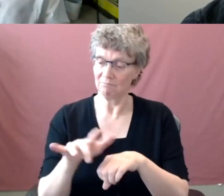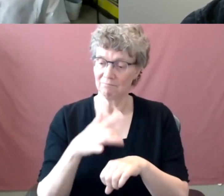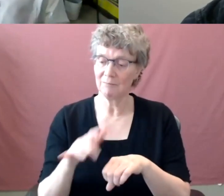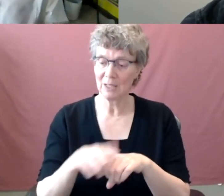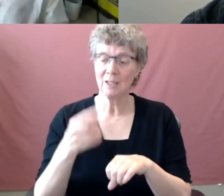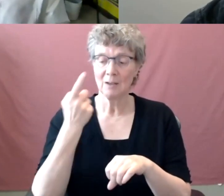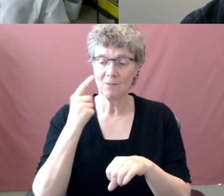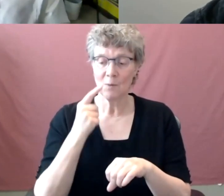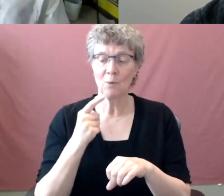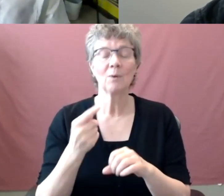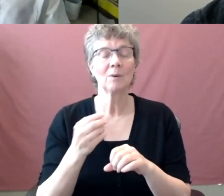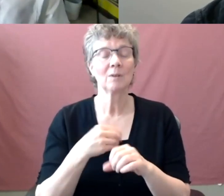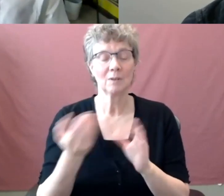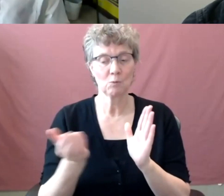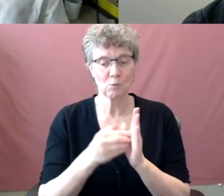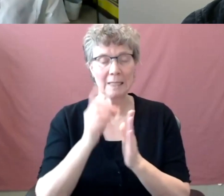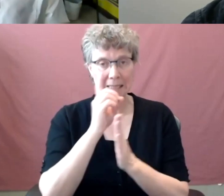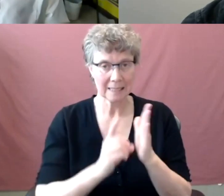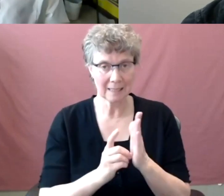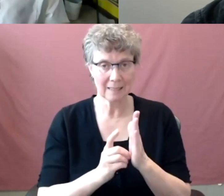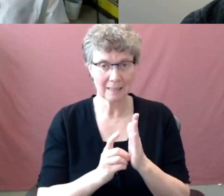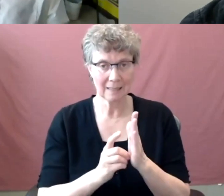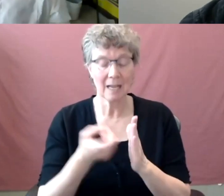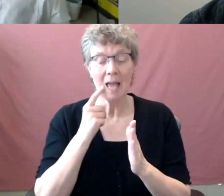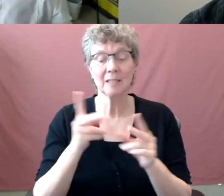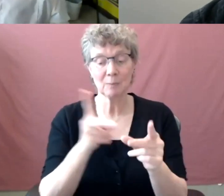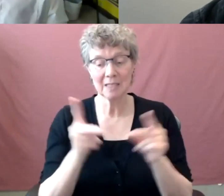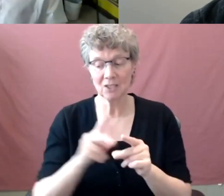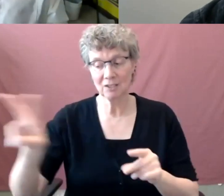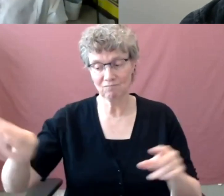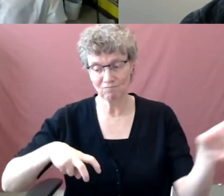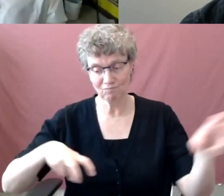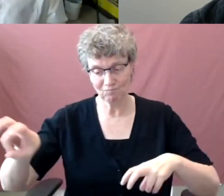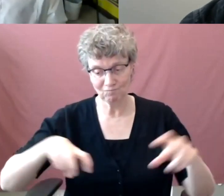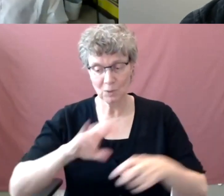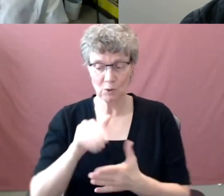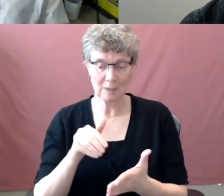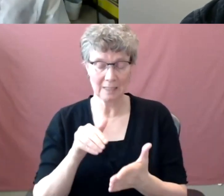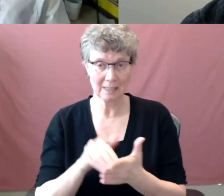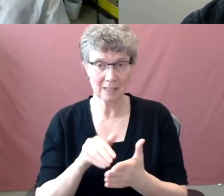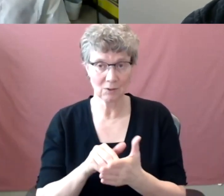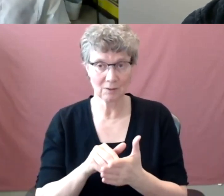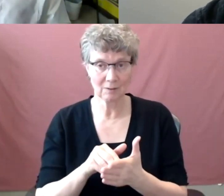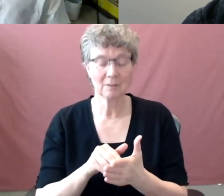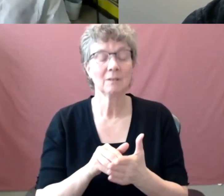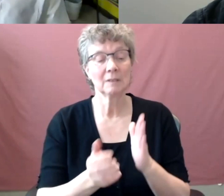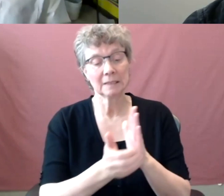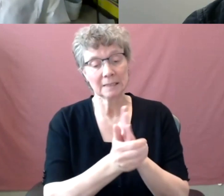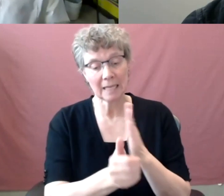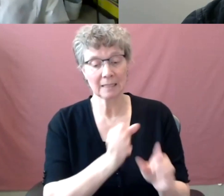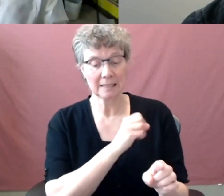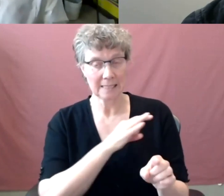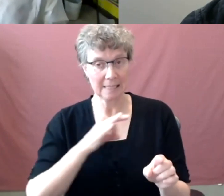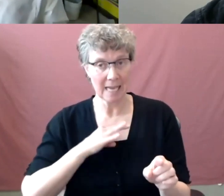as work starts to transition into the center, um, then our very talented staff from other faculties and units, um, have